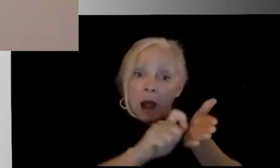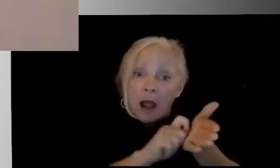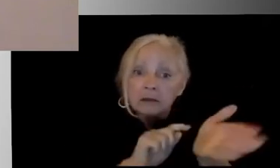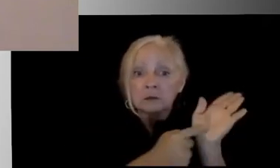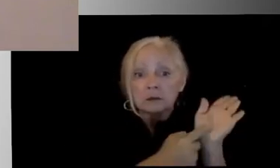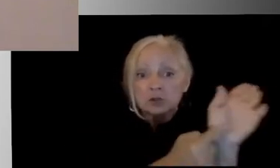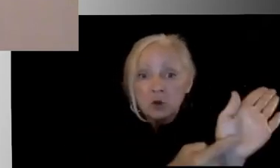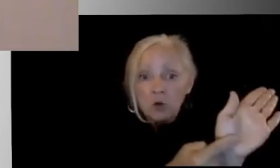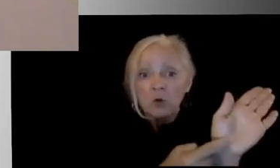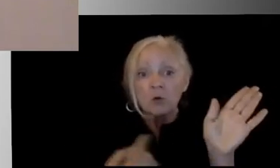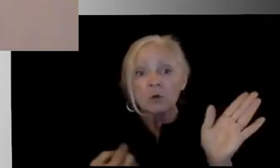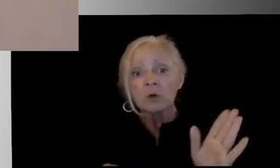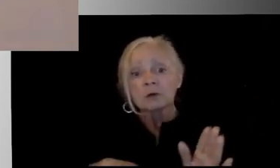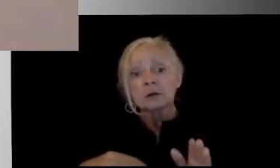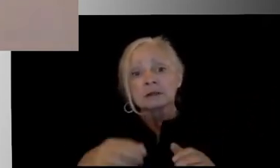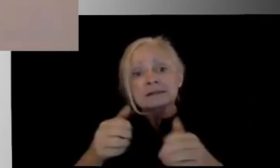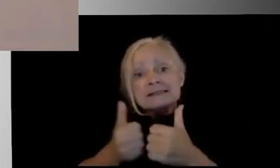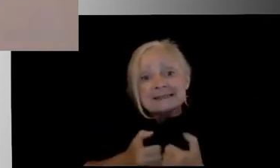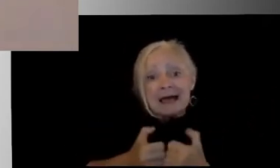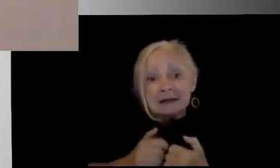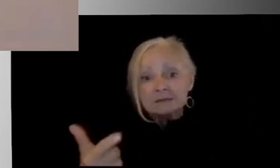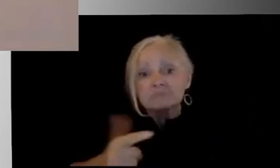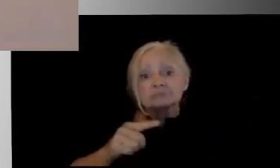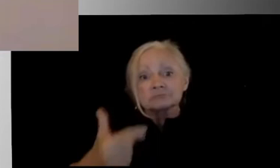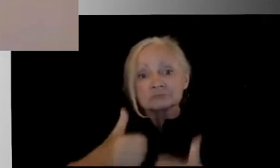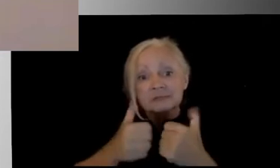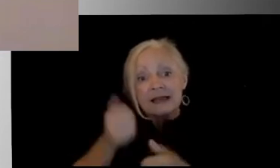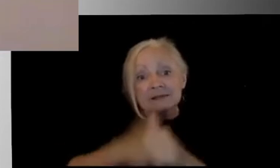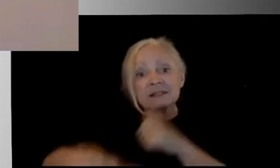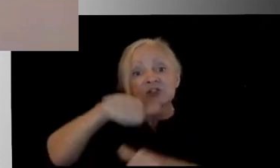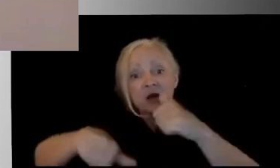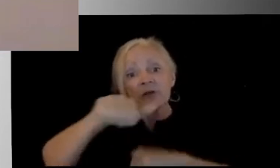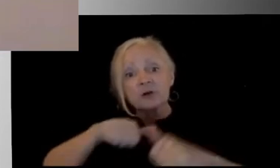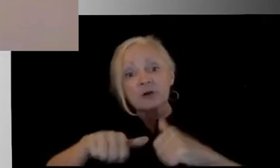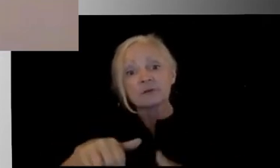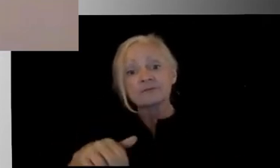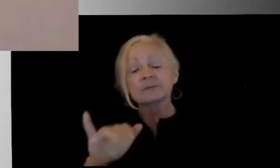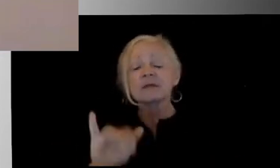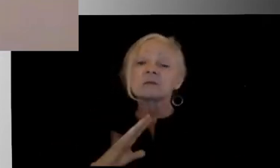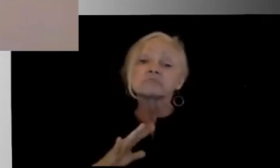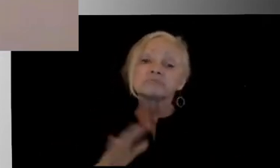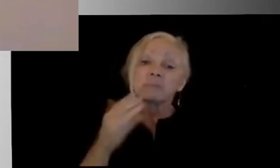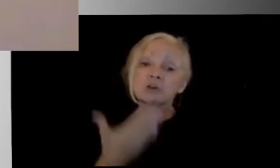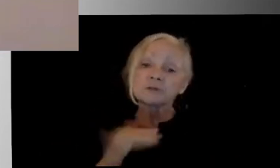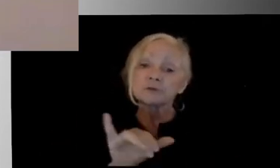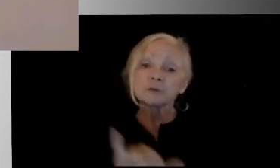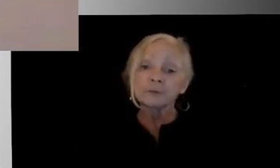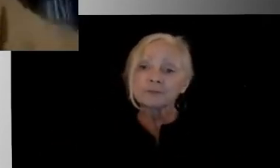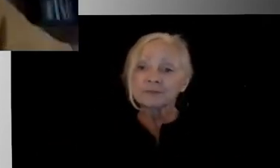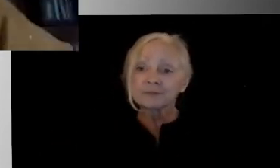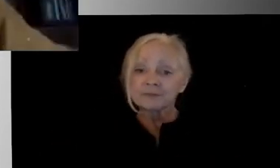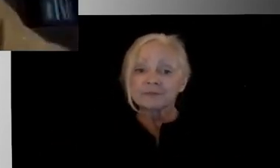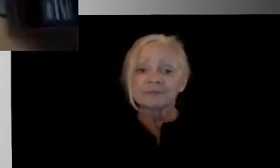platform that we use where they can text each other and we can monitor that, I think that that would be great as well. And